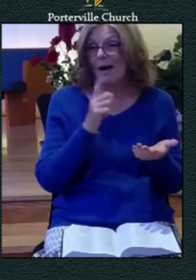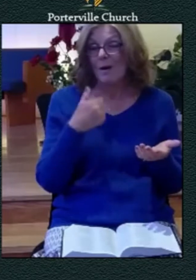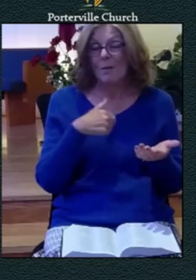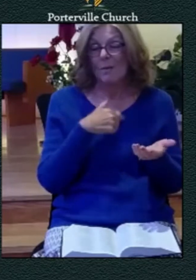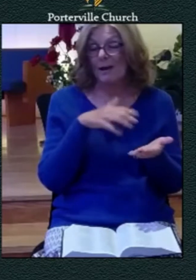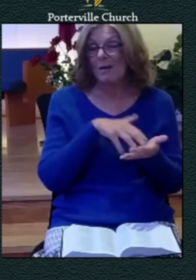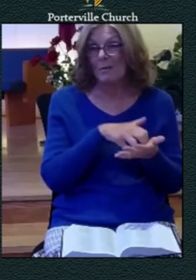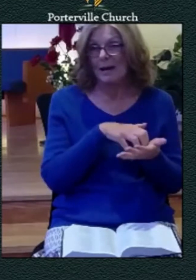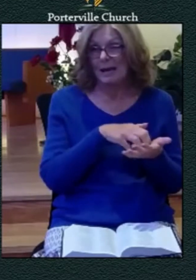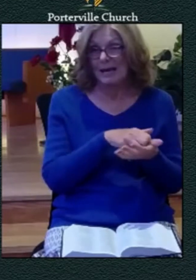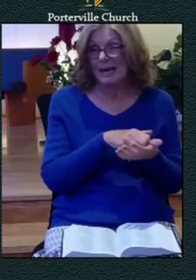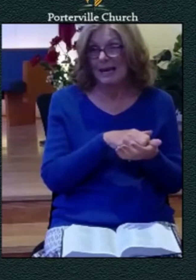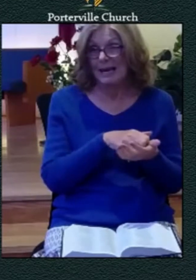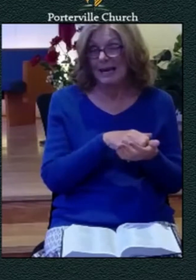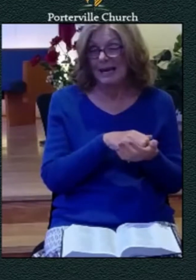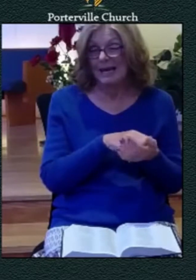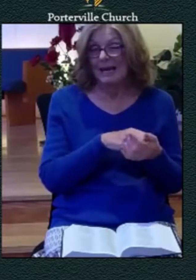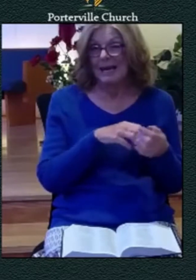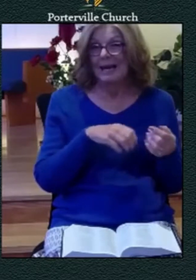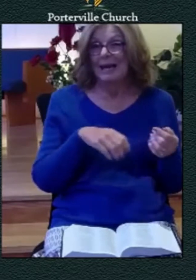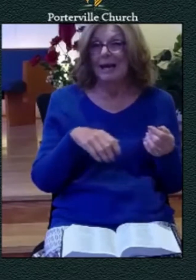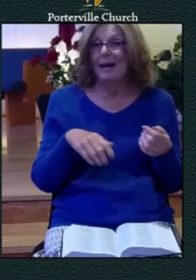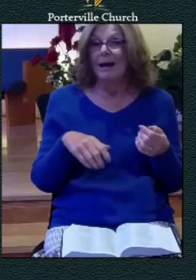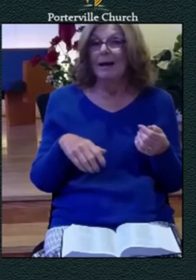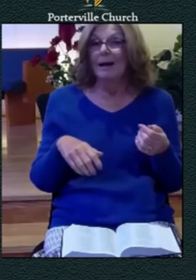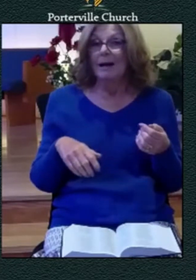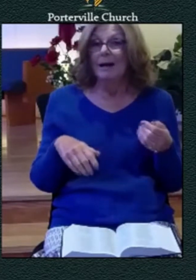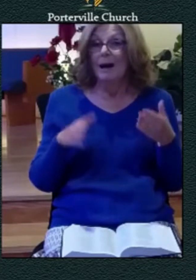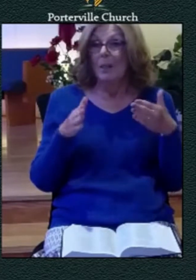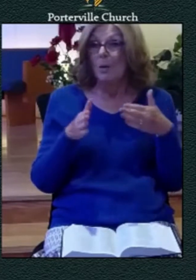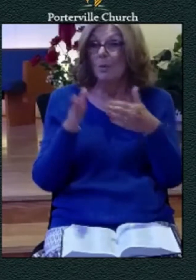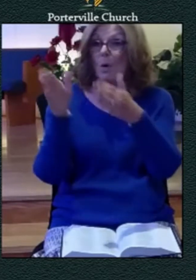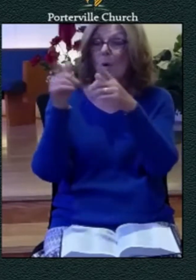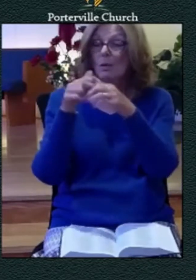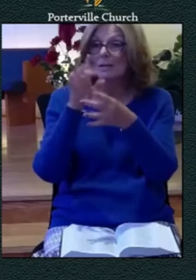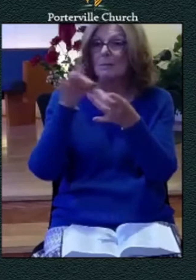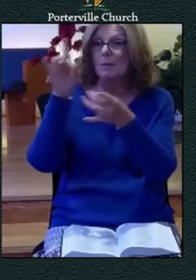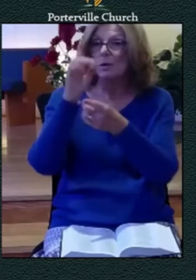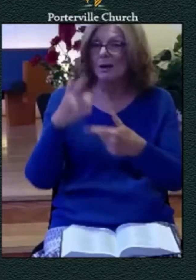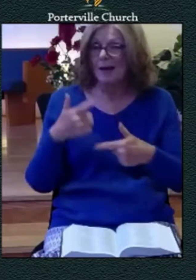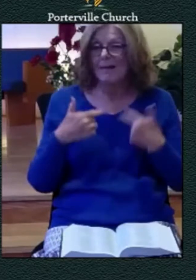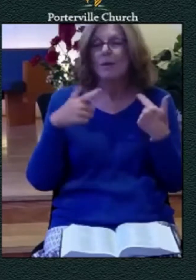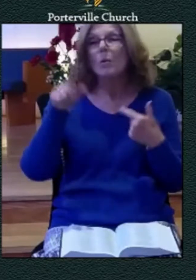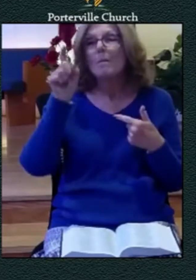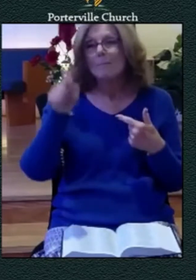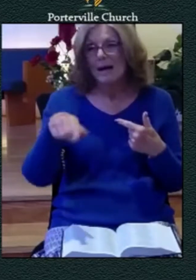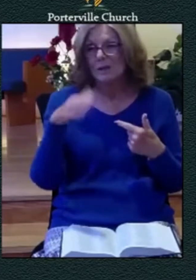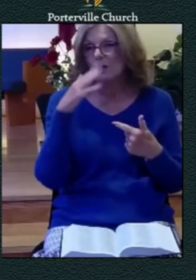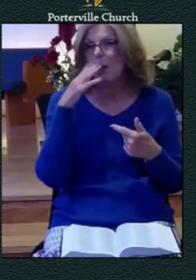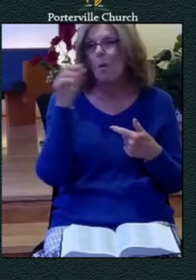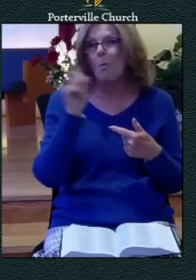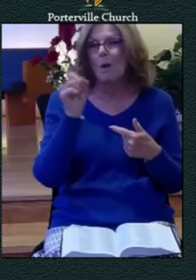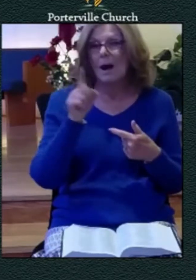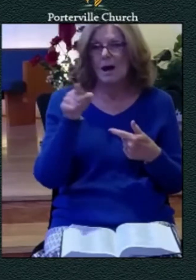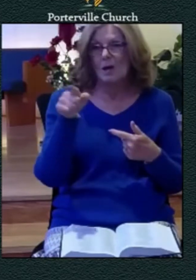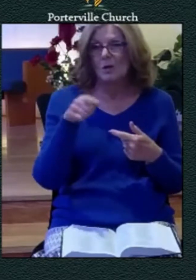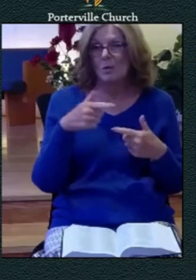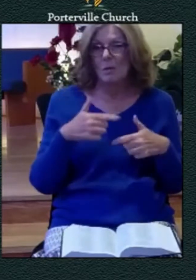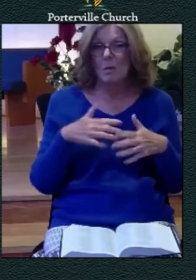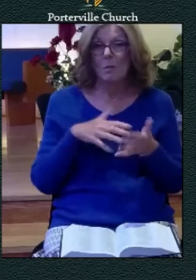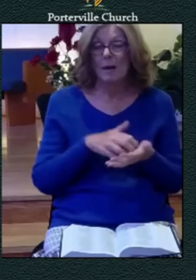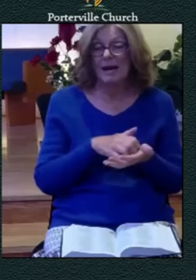is to know the places where you are weak to know the places where when certain